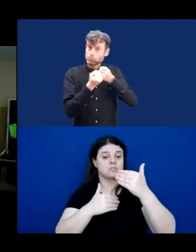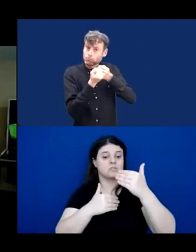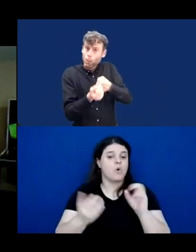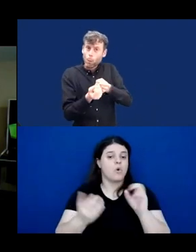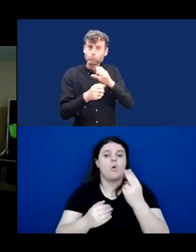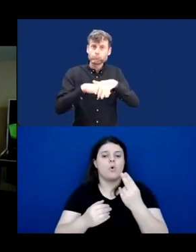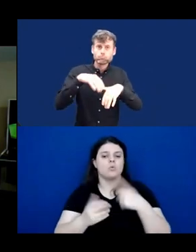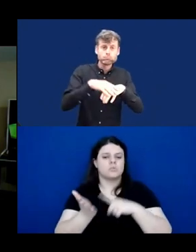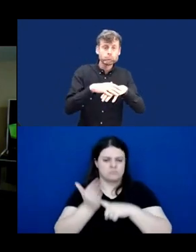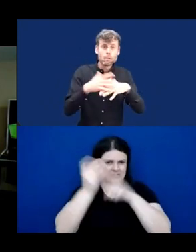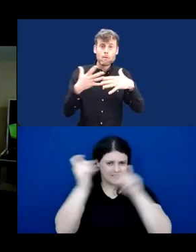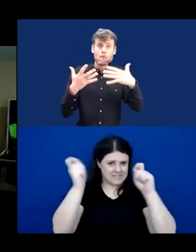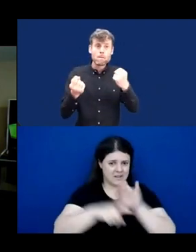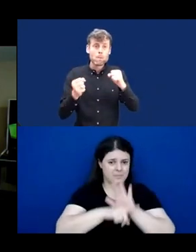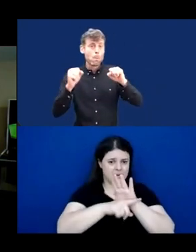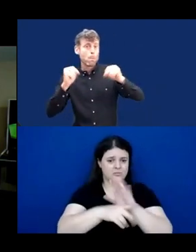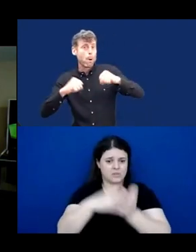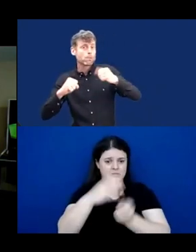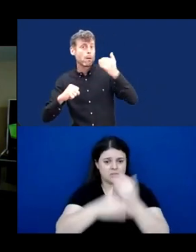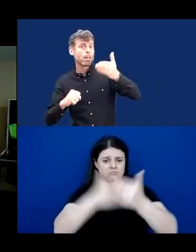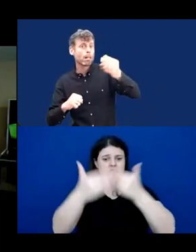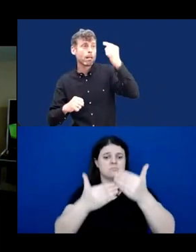might be able to help with for remote communication?